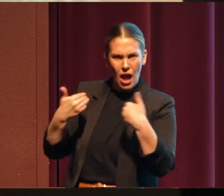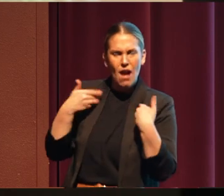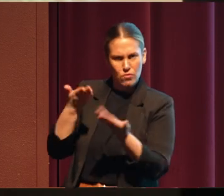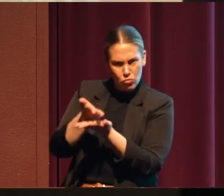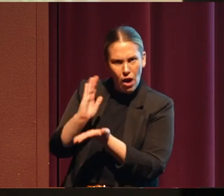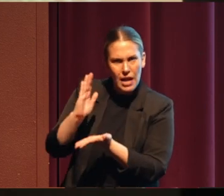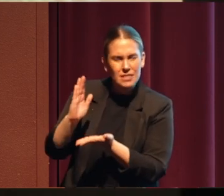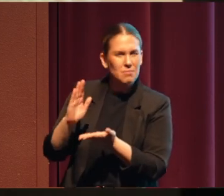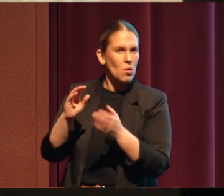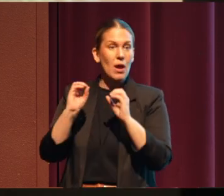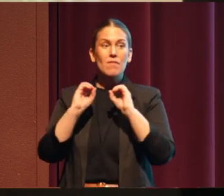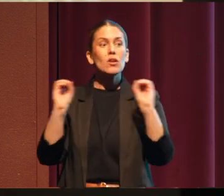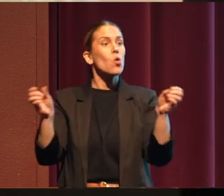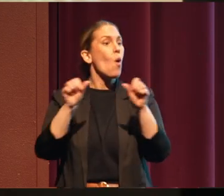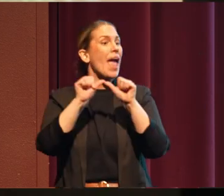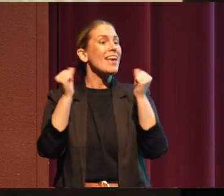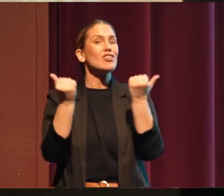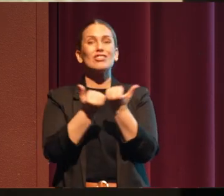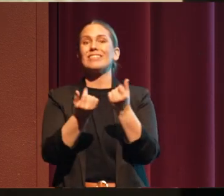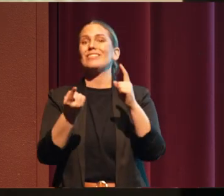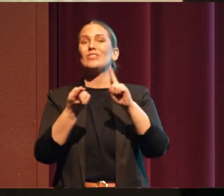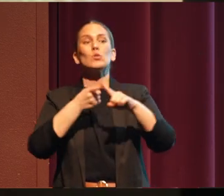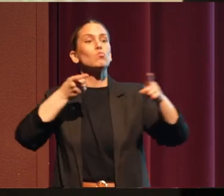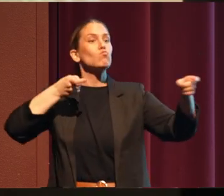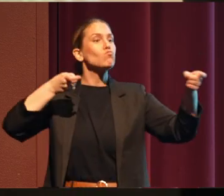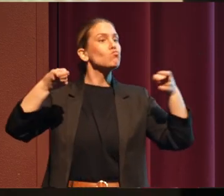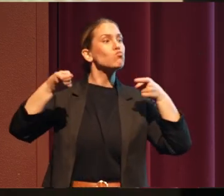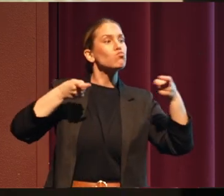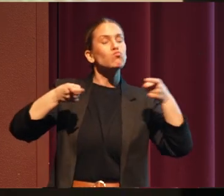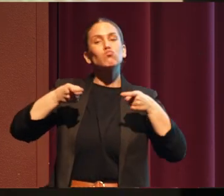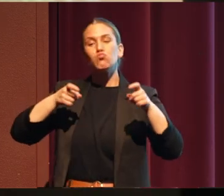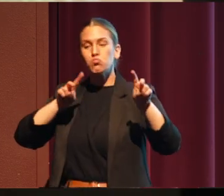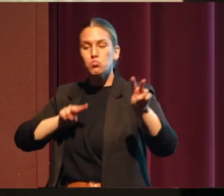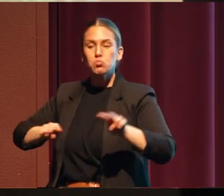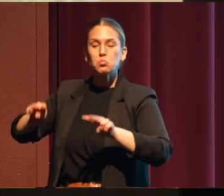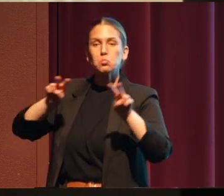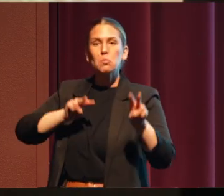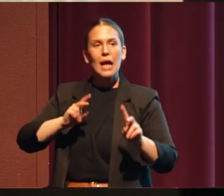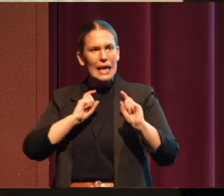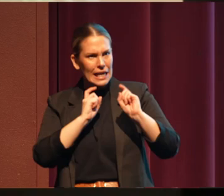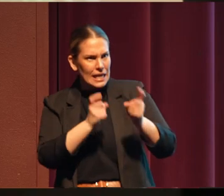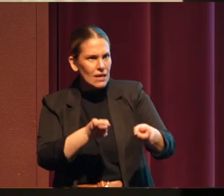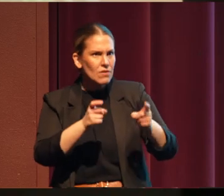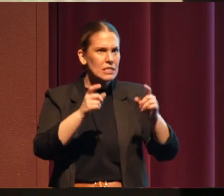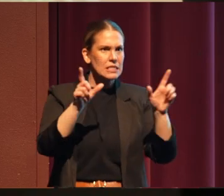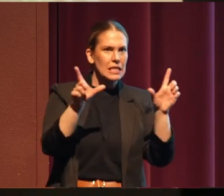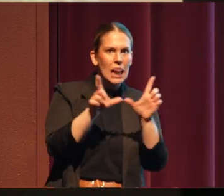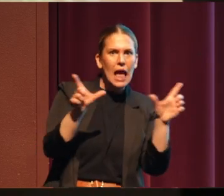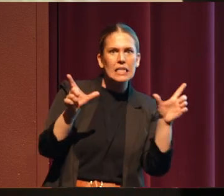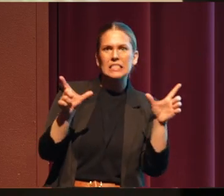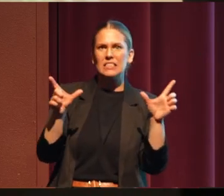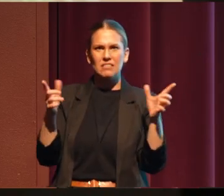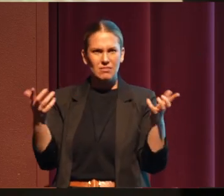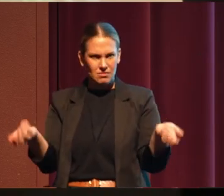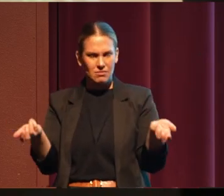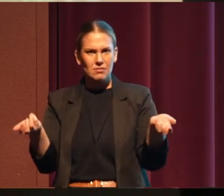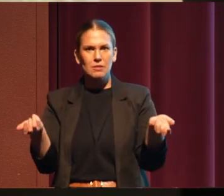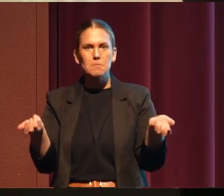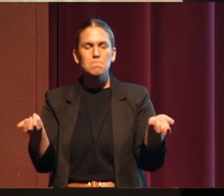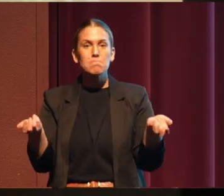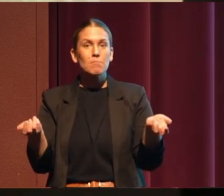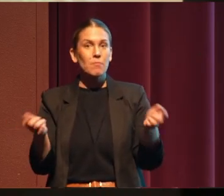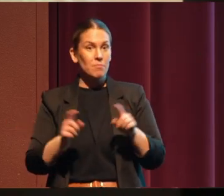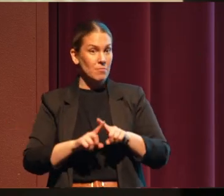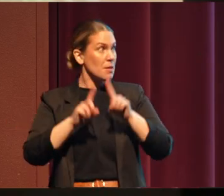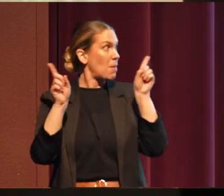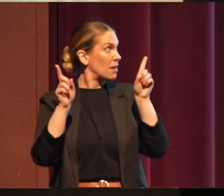agency to oversee that, to help us monitor those, and give us licenses, and do those things. But it was this